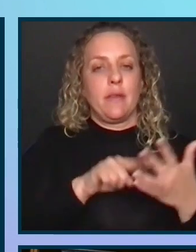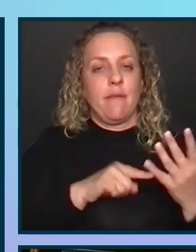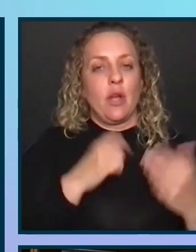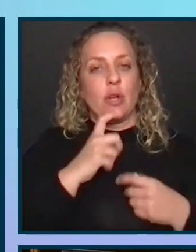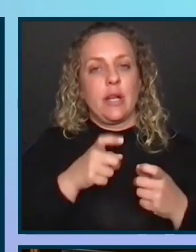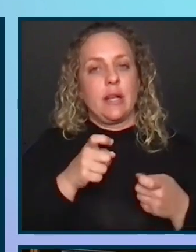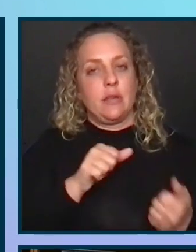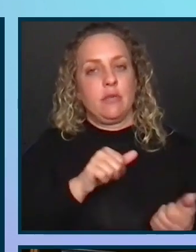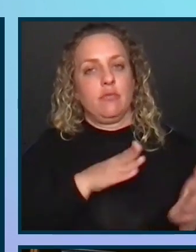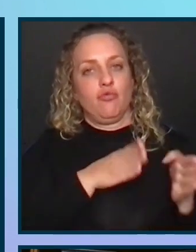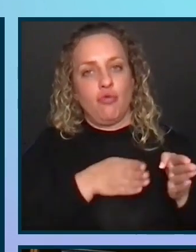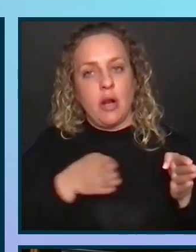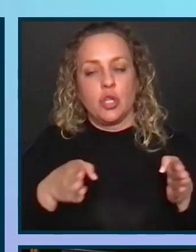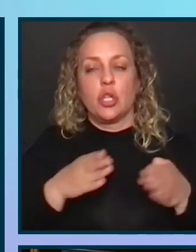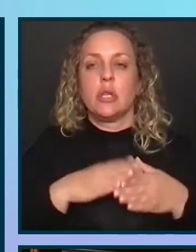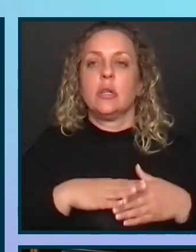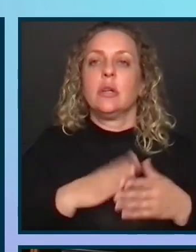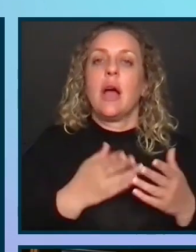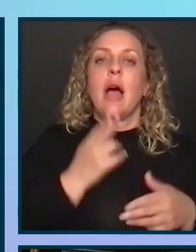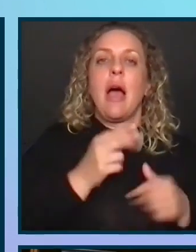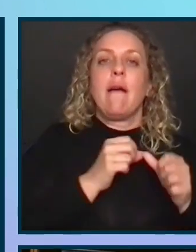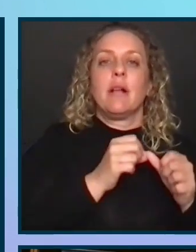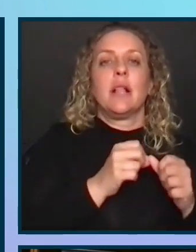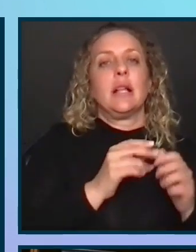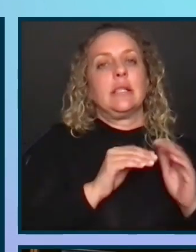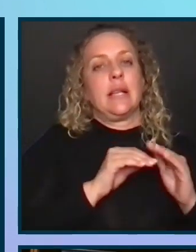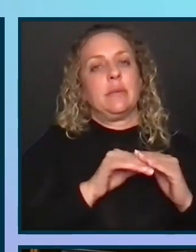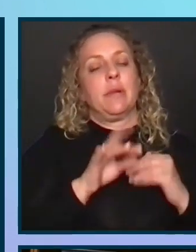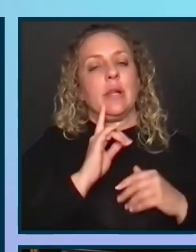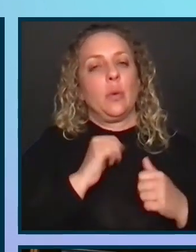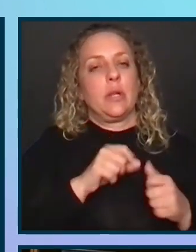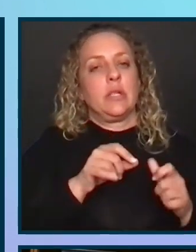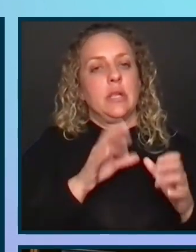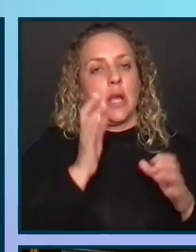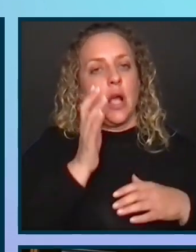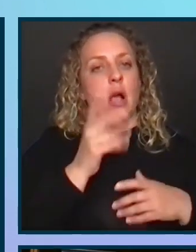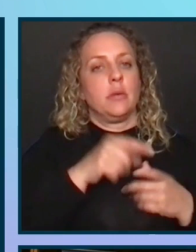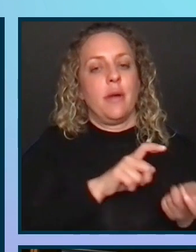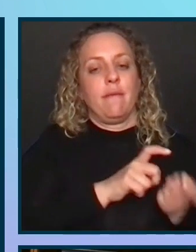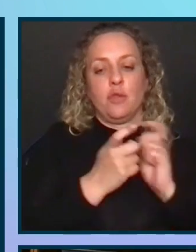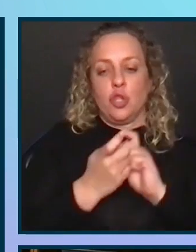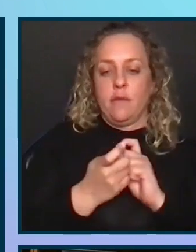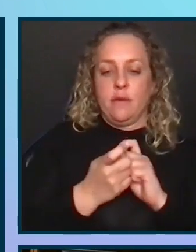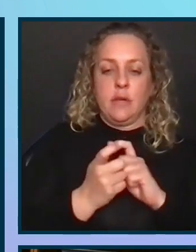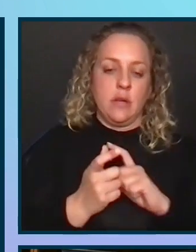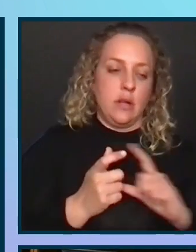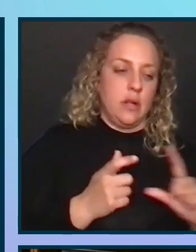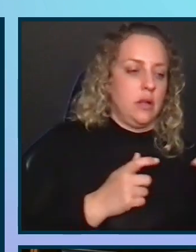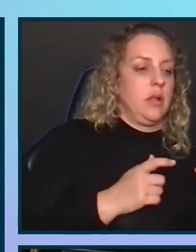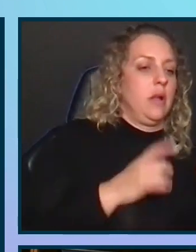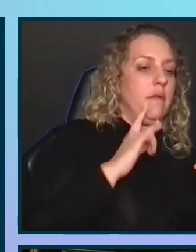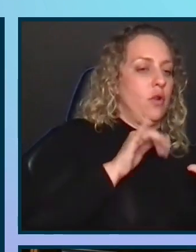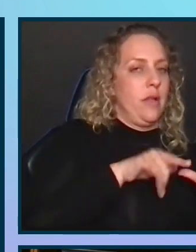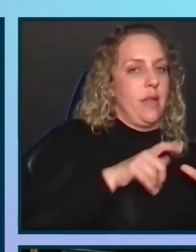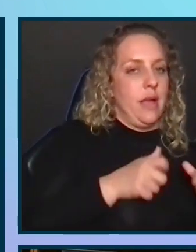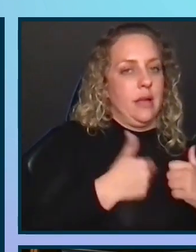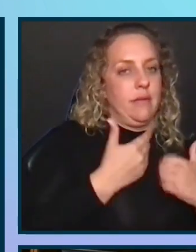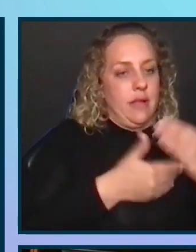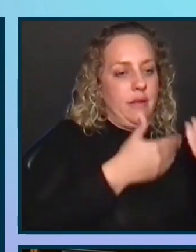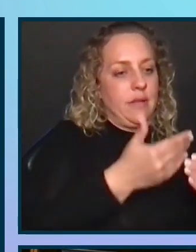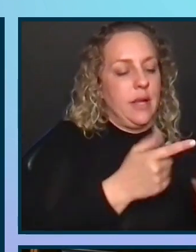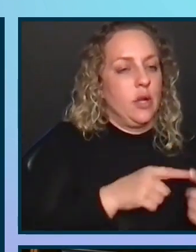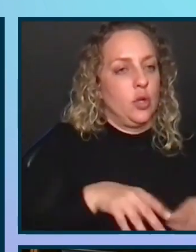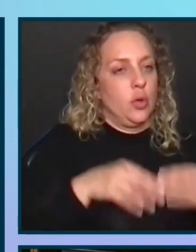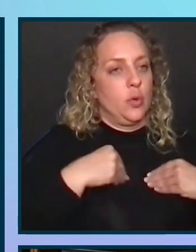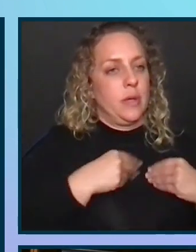into the strategy. High-velocity accessibility, which is the concept of shifting as far left in the software delivery lifecycle to address